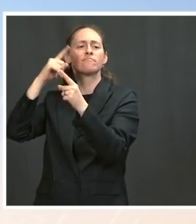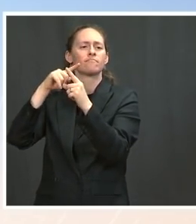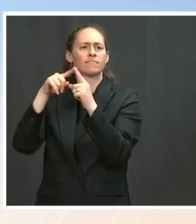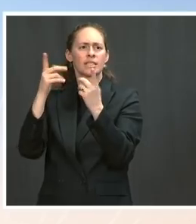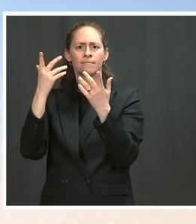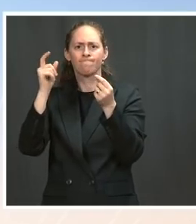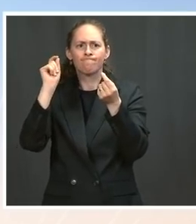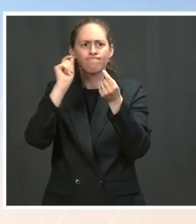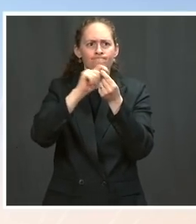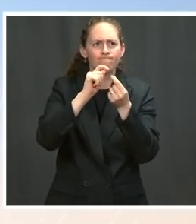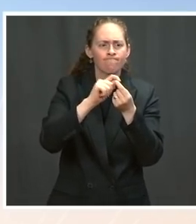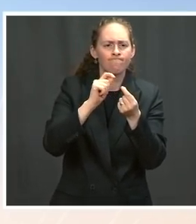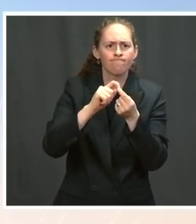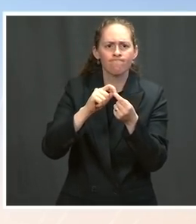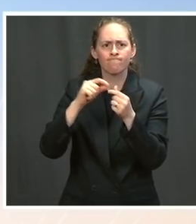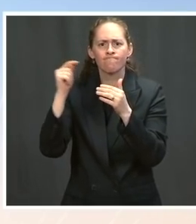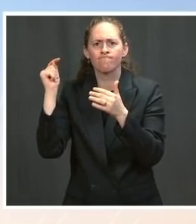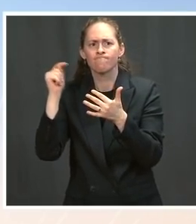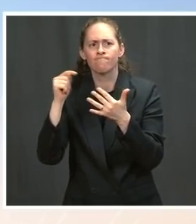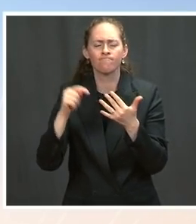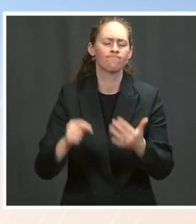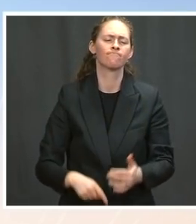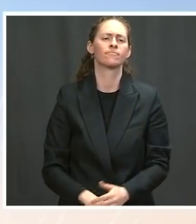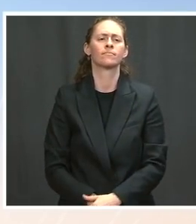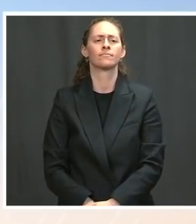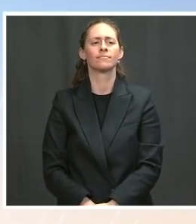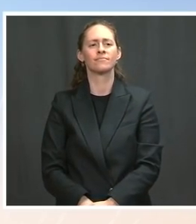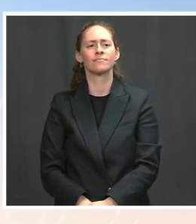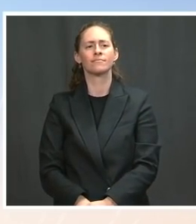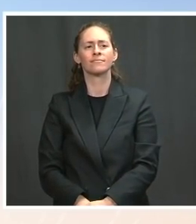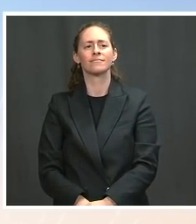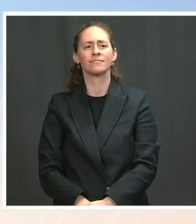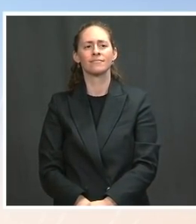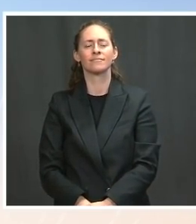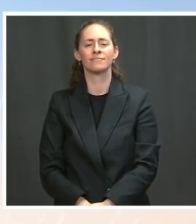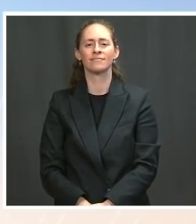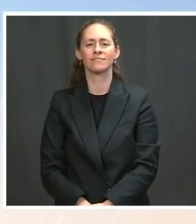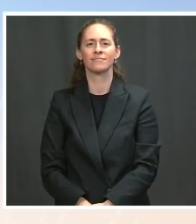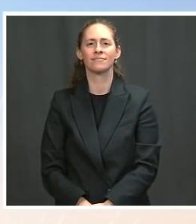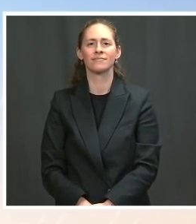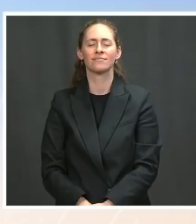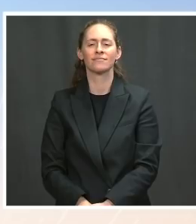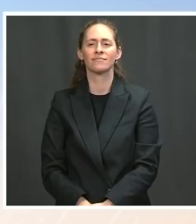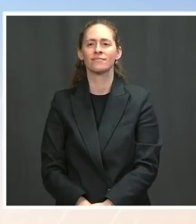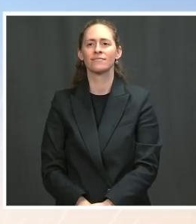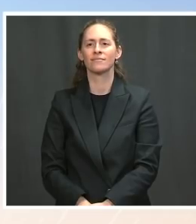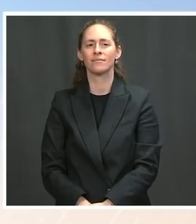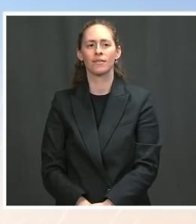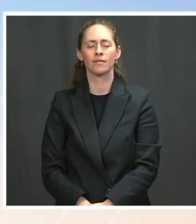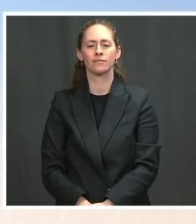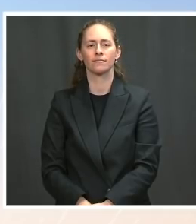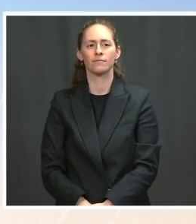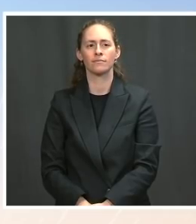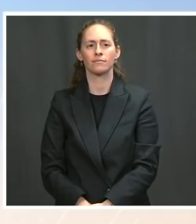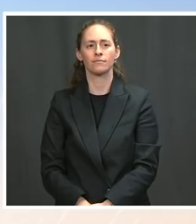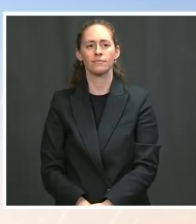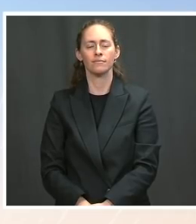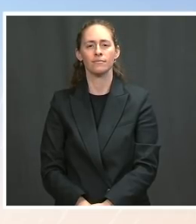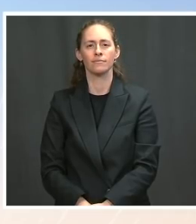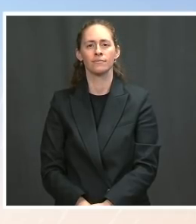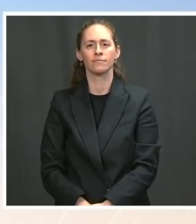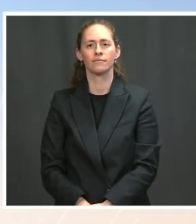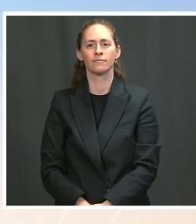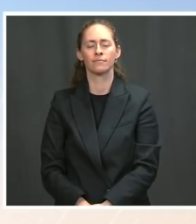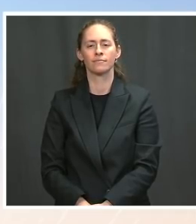heads up that he personally had. The Okay. And one more for another colleague. Given today's jobs report, does the White House